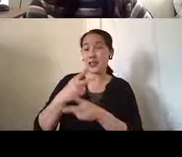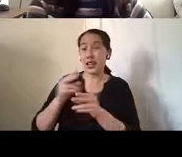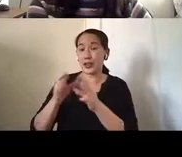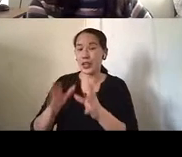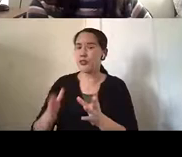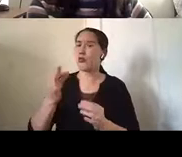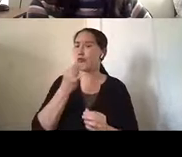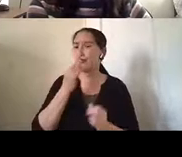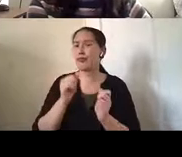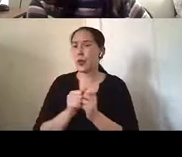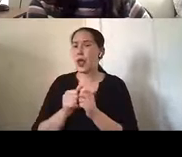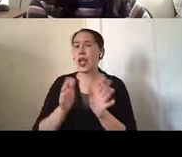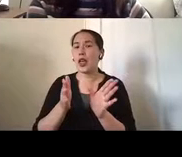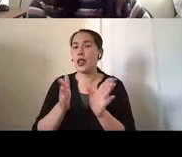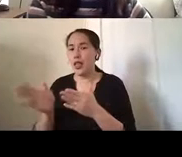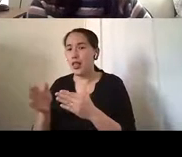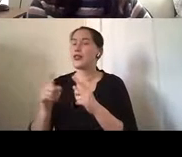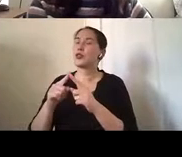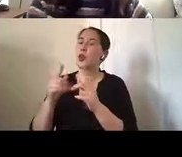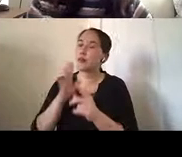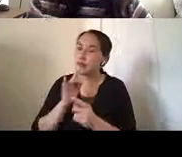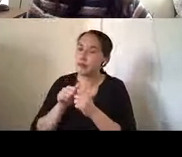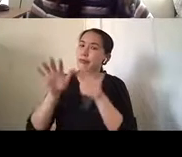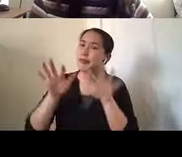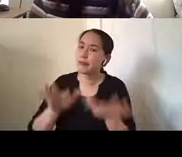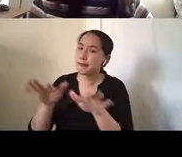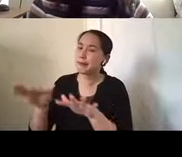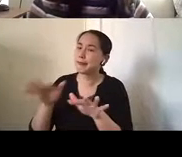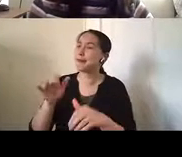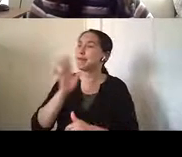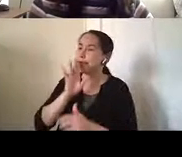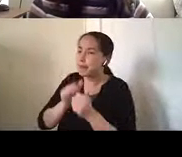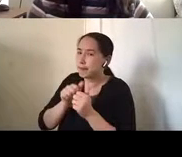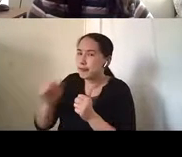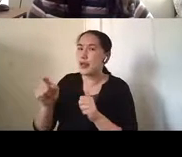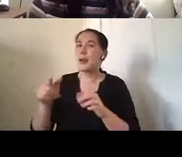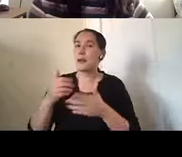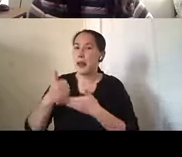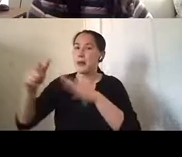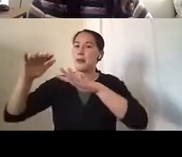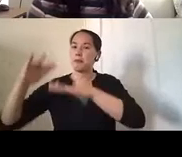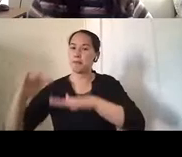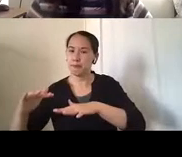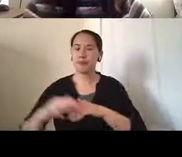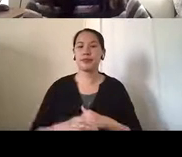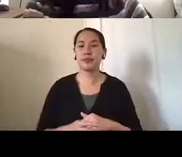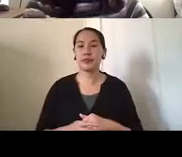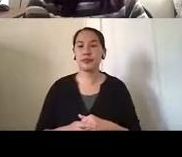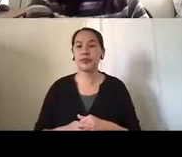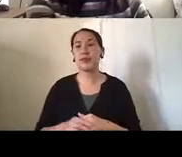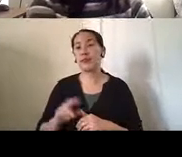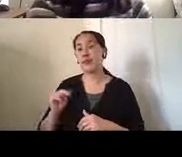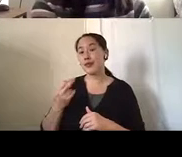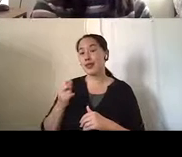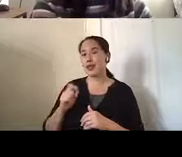in a calm, reassuring voice. And what were some of the resources that she found to be most helpful and what do you think